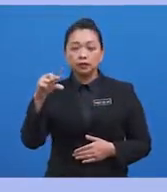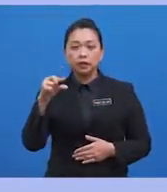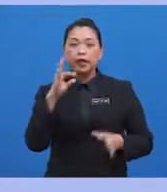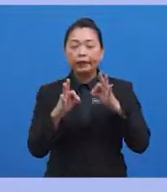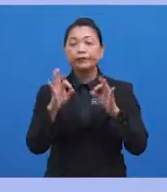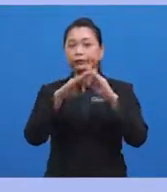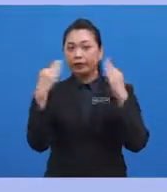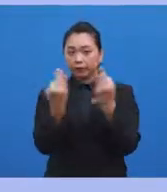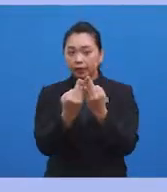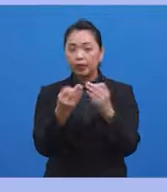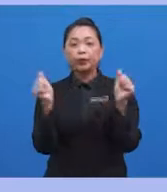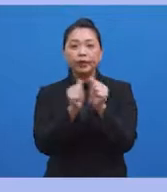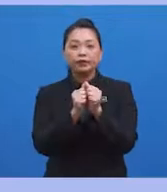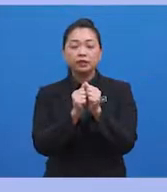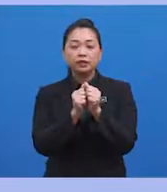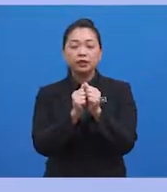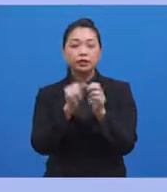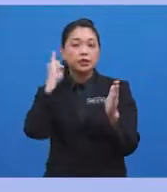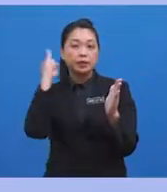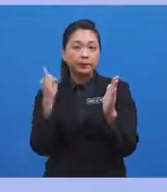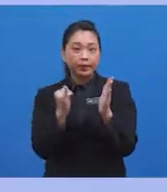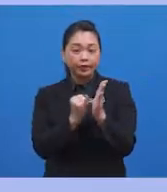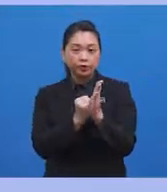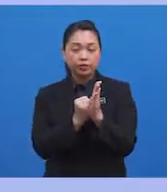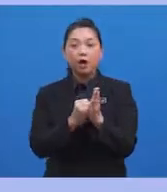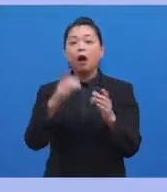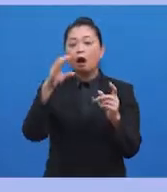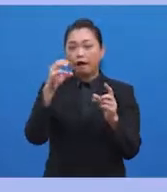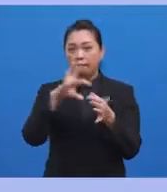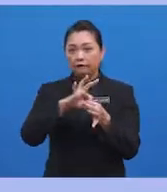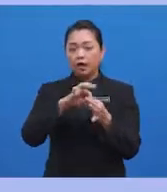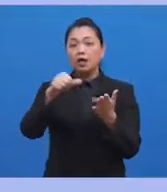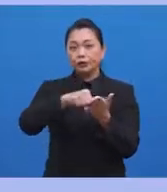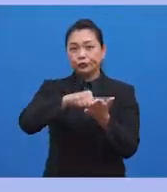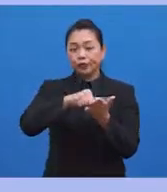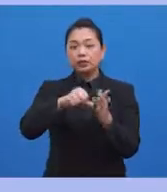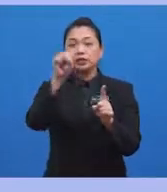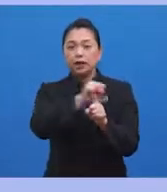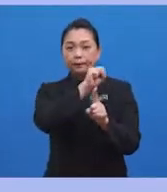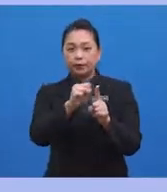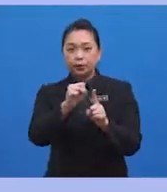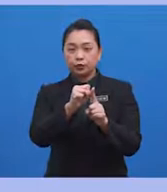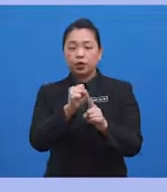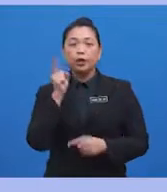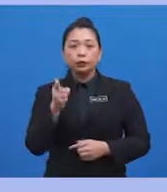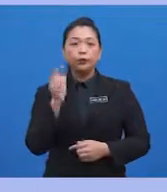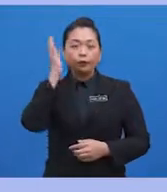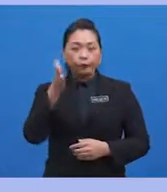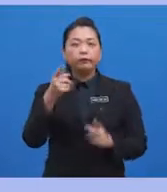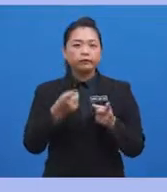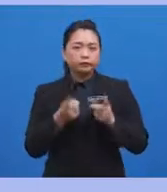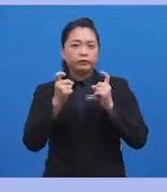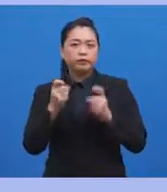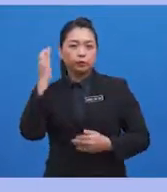with the images accompanying the topic of drug abuse in the mass media, you would immediately